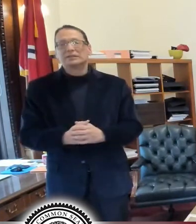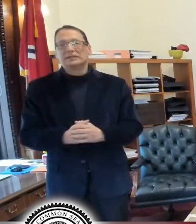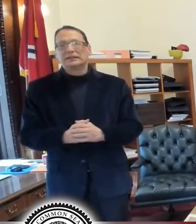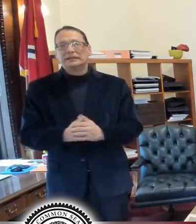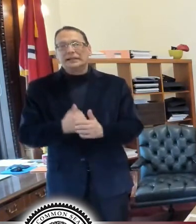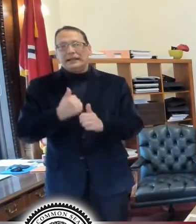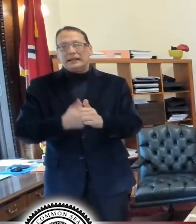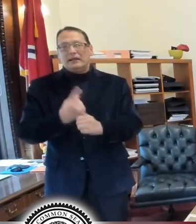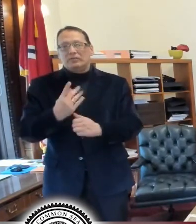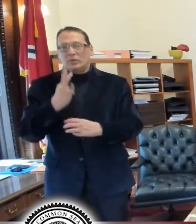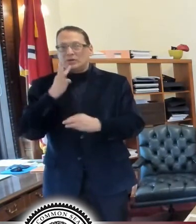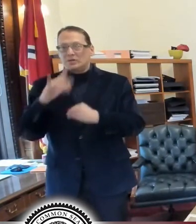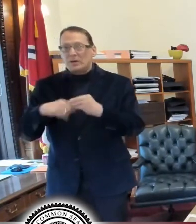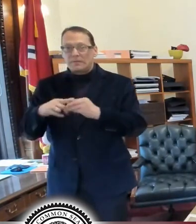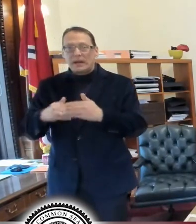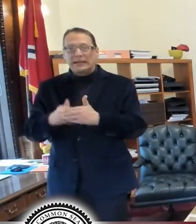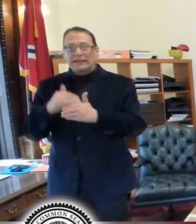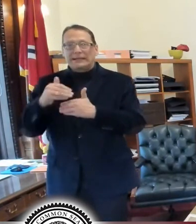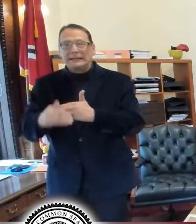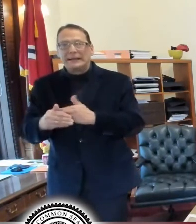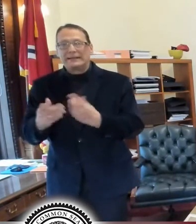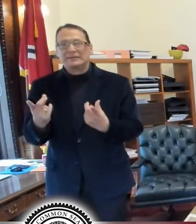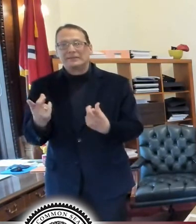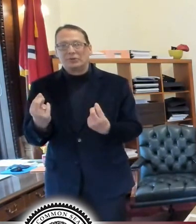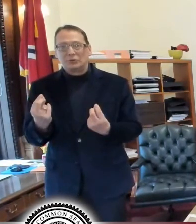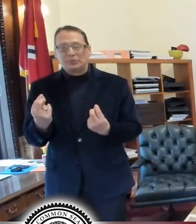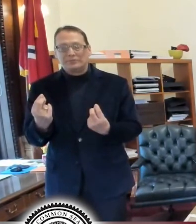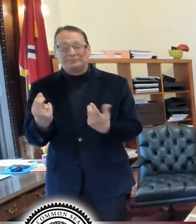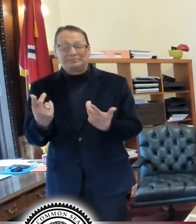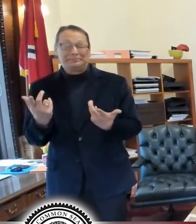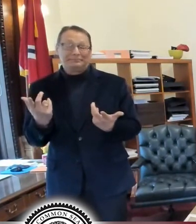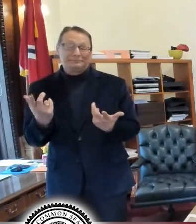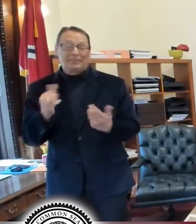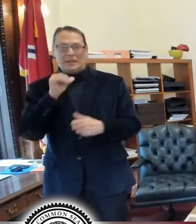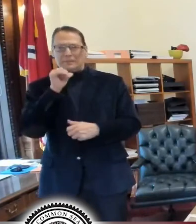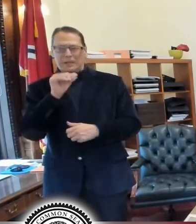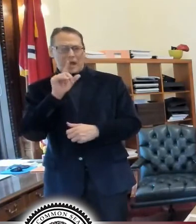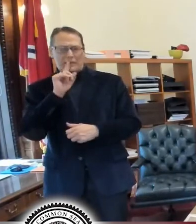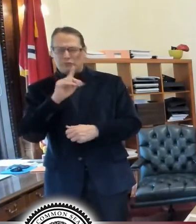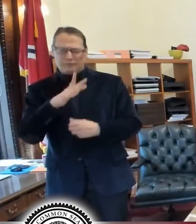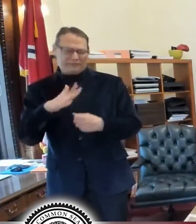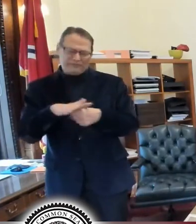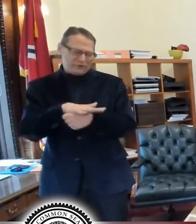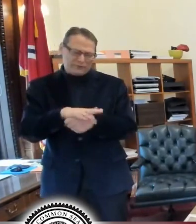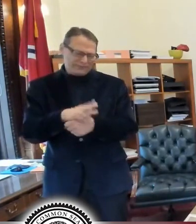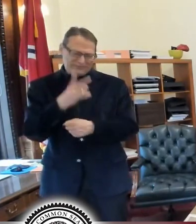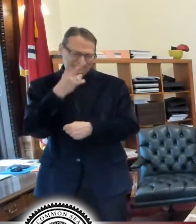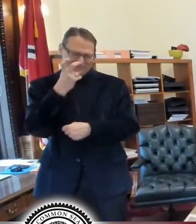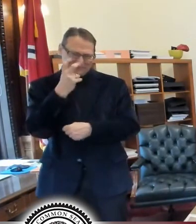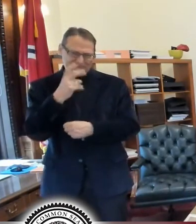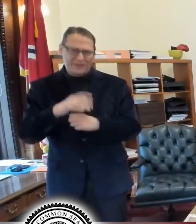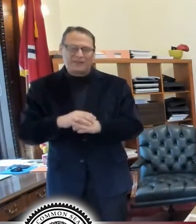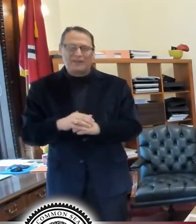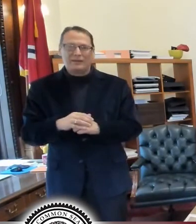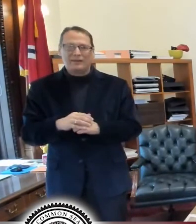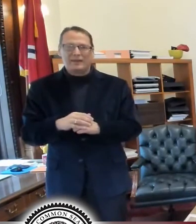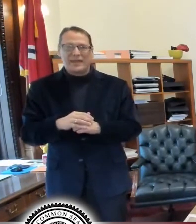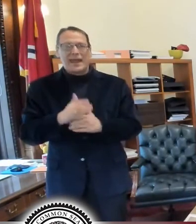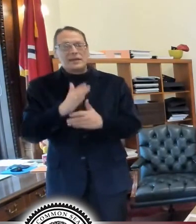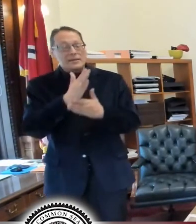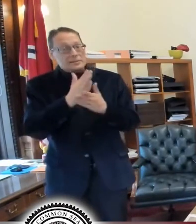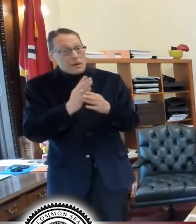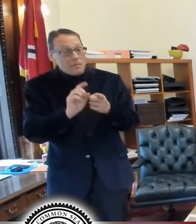Everybody's talking about what is the next step. We don't believe that we will get full. We believe we have the capacity with some